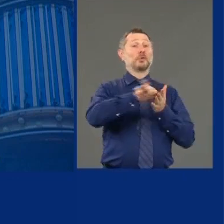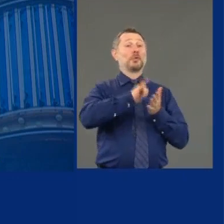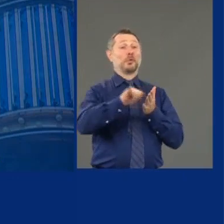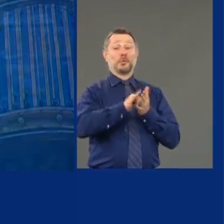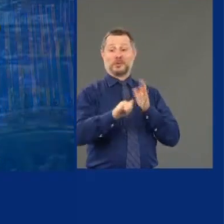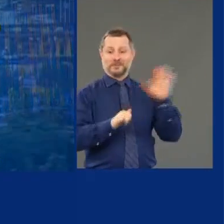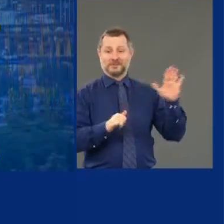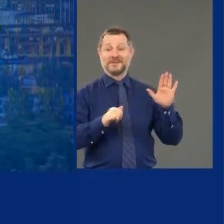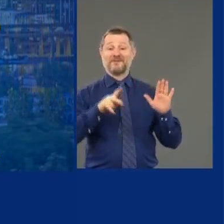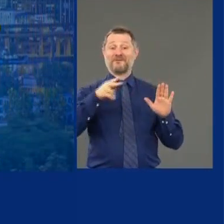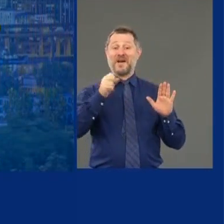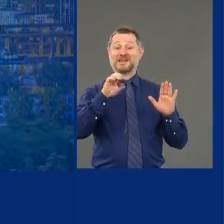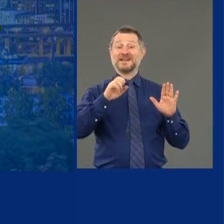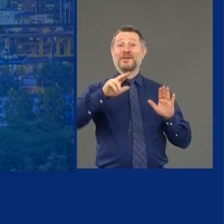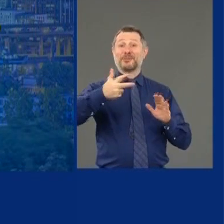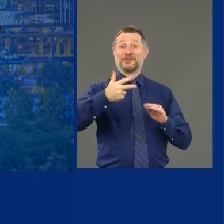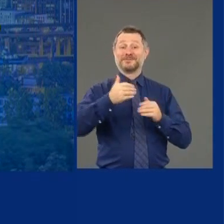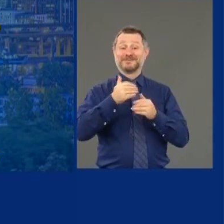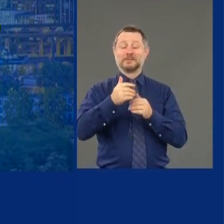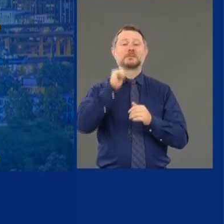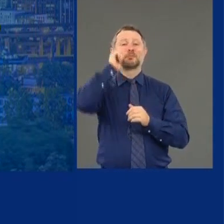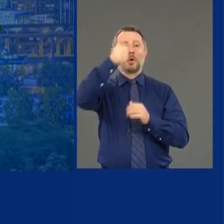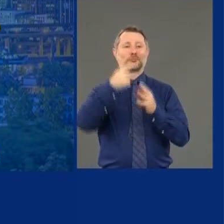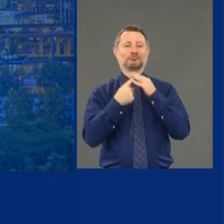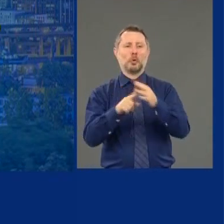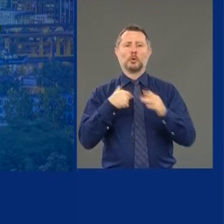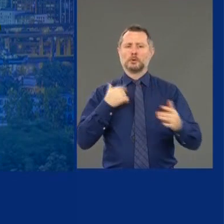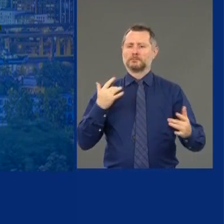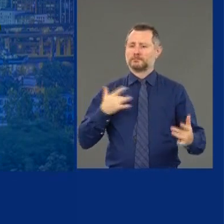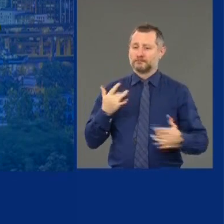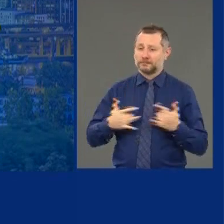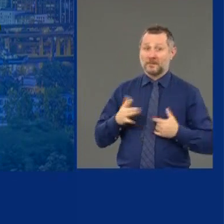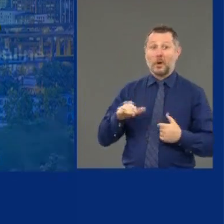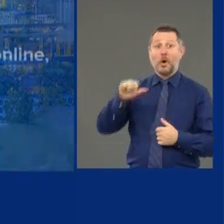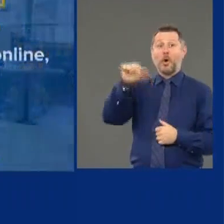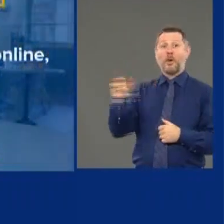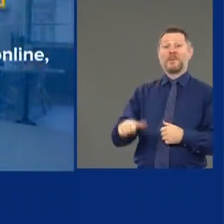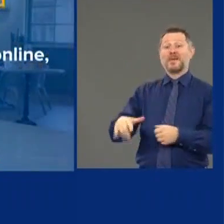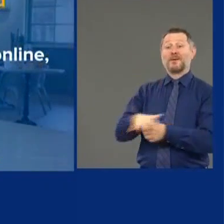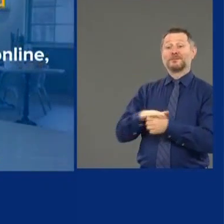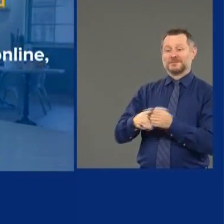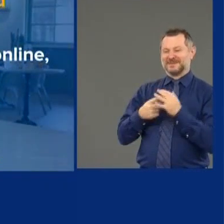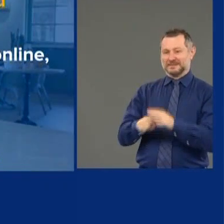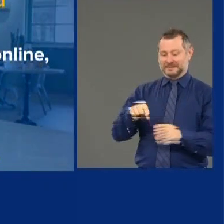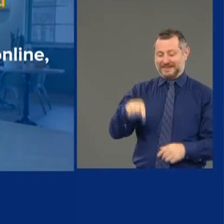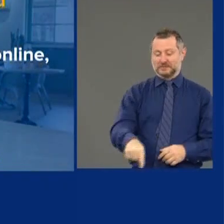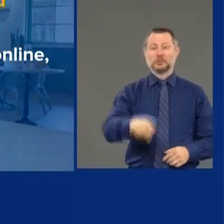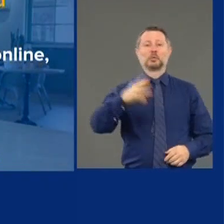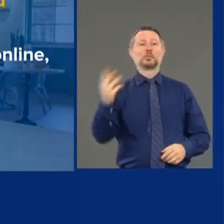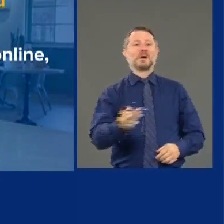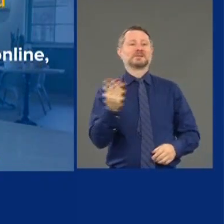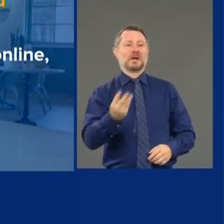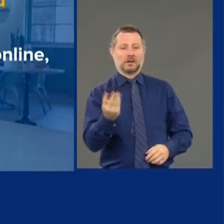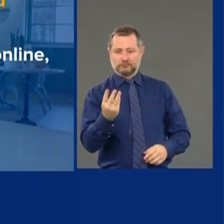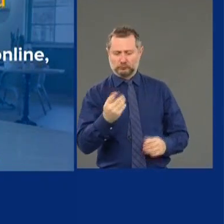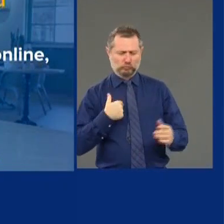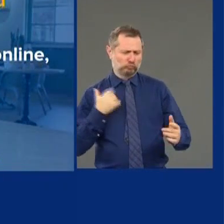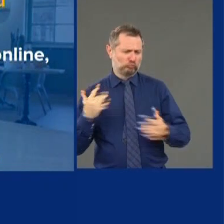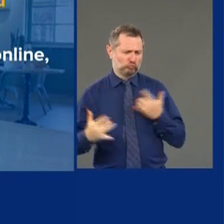three tomorrow. And that's exciting. The capital region will be entering phase three on Wednesday. That's exciting.